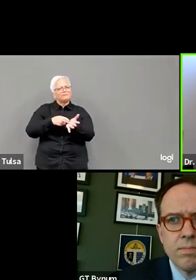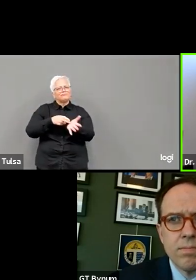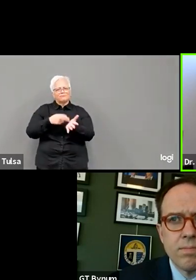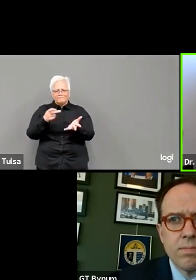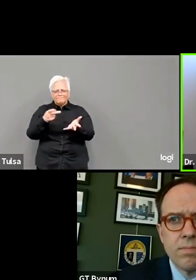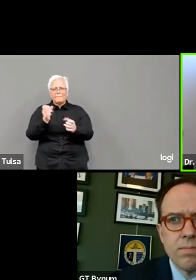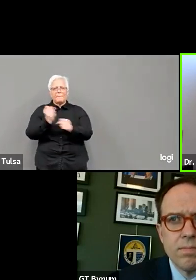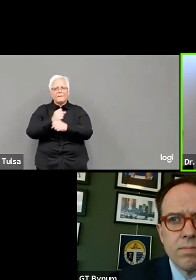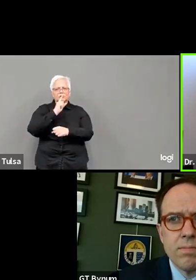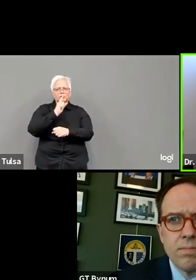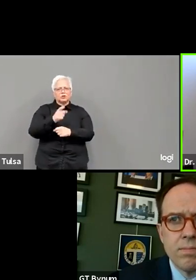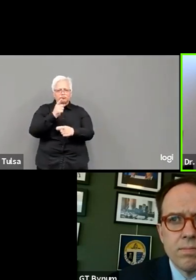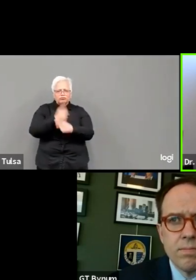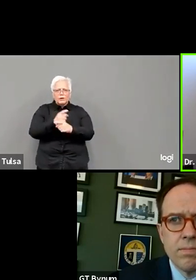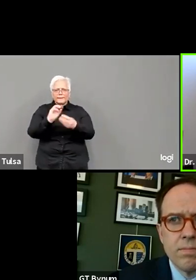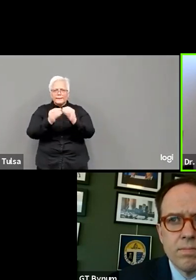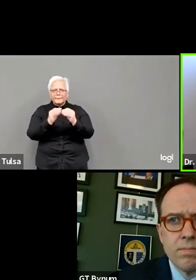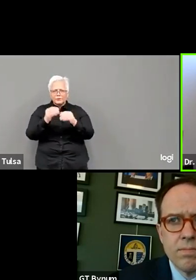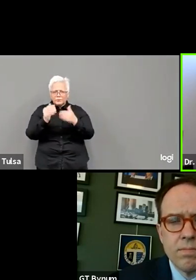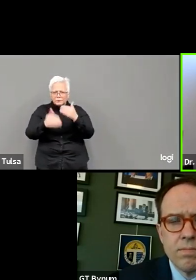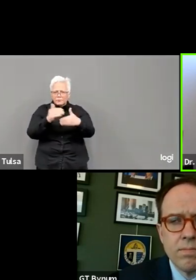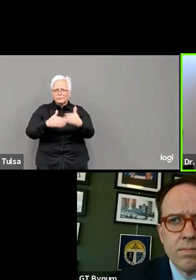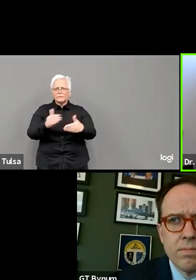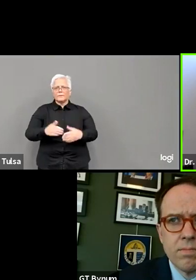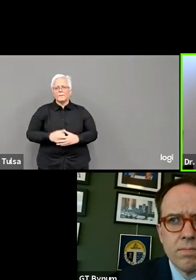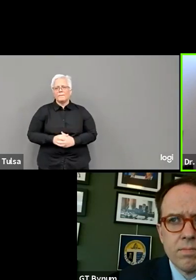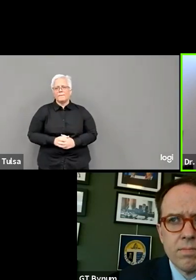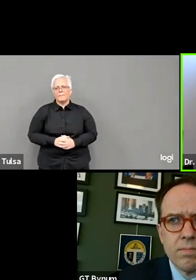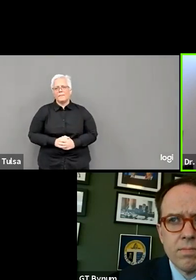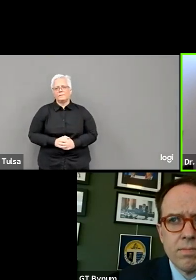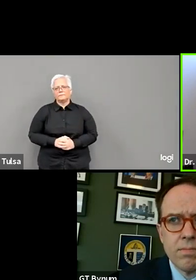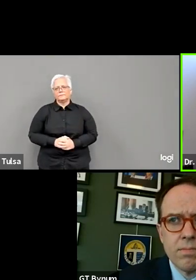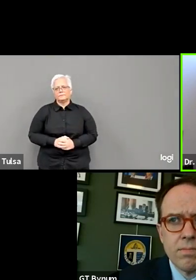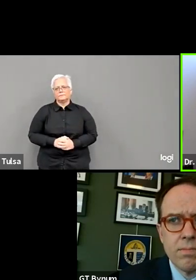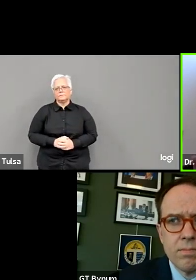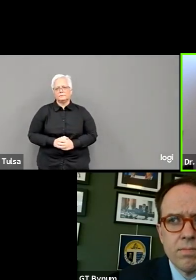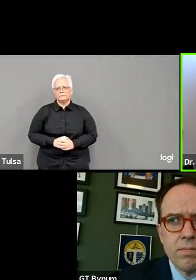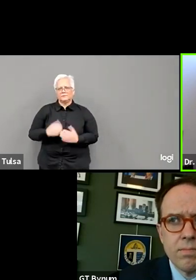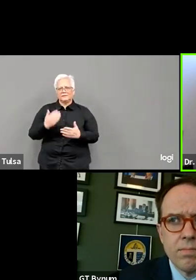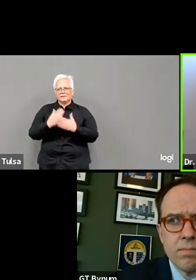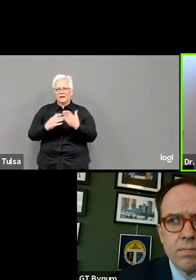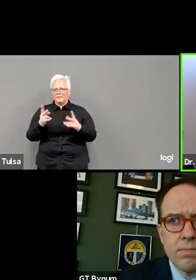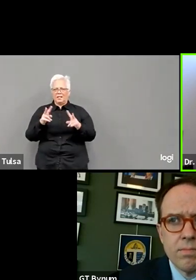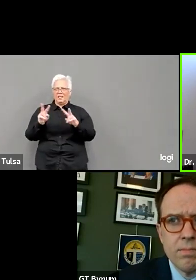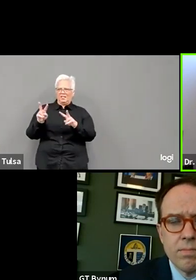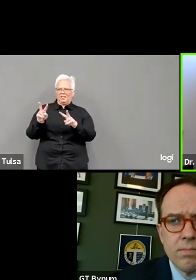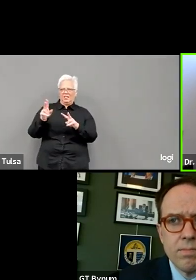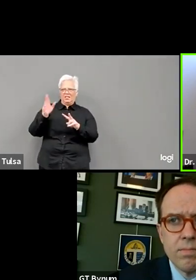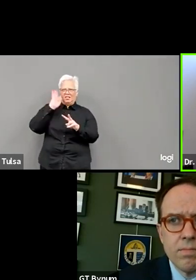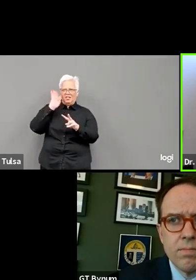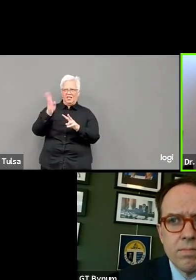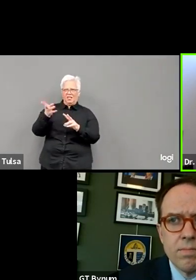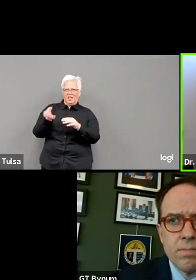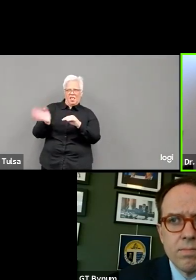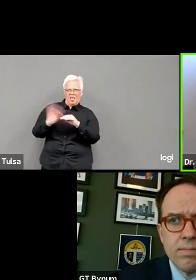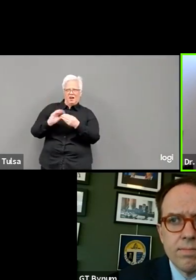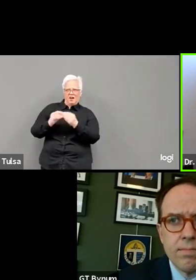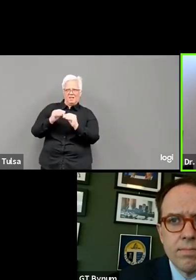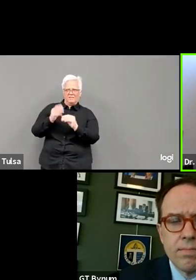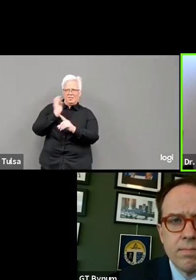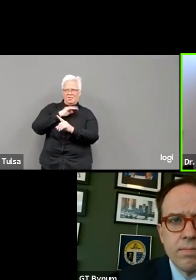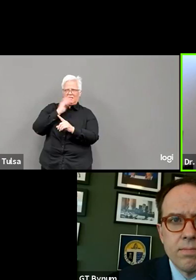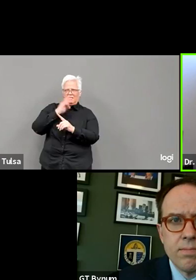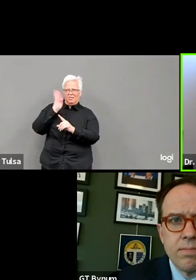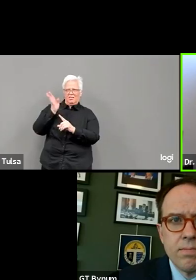And I've really been researching it, trying to dig into what's happening. And there was a very large differential between the CDC numbers, which is